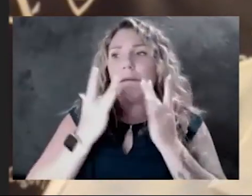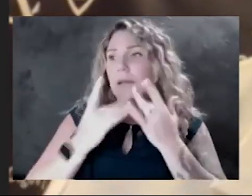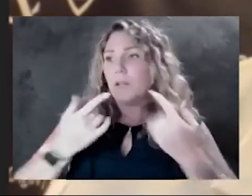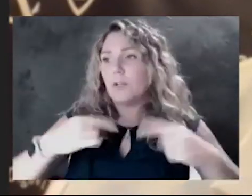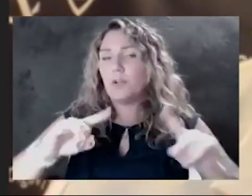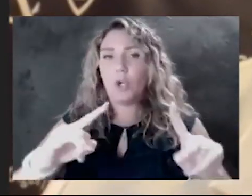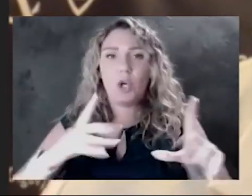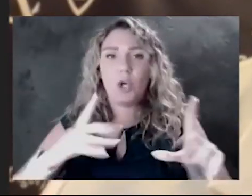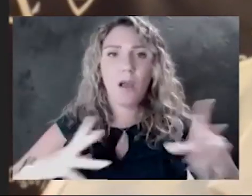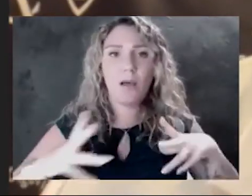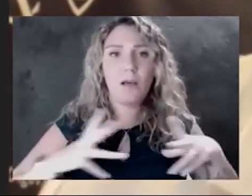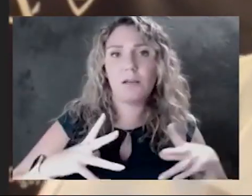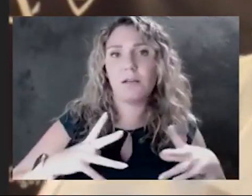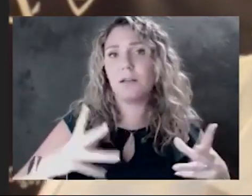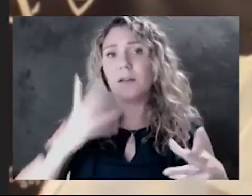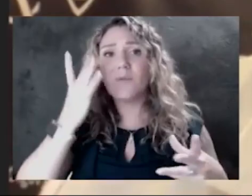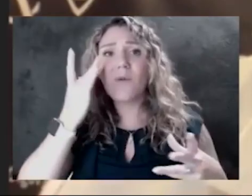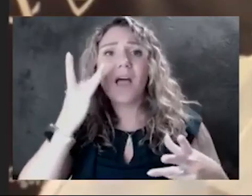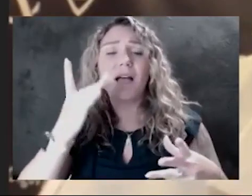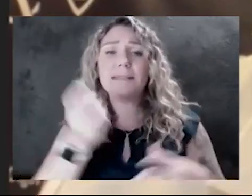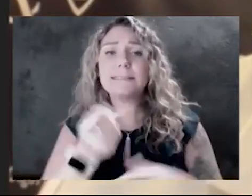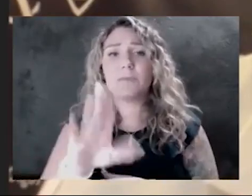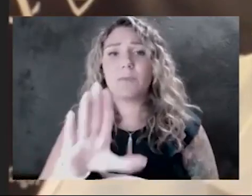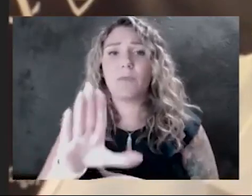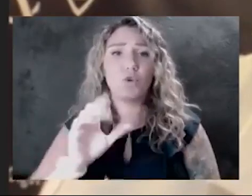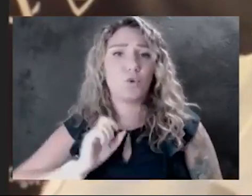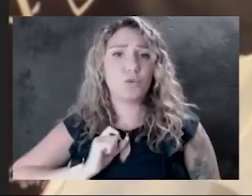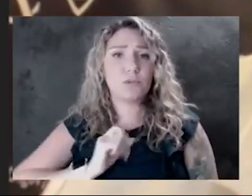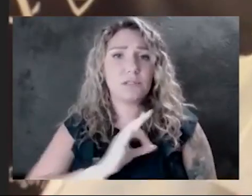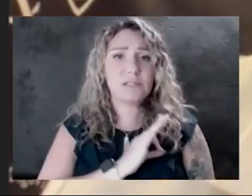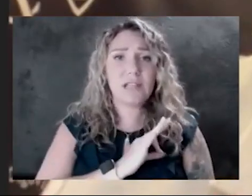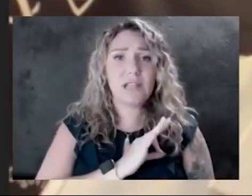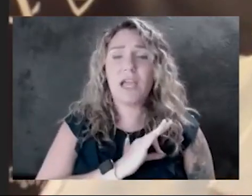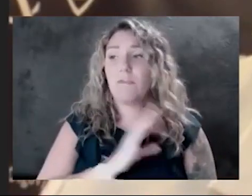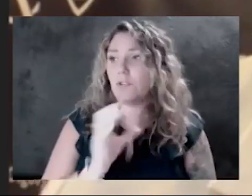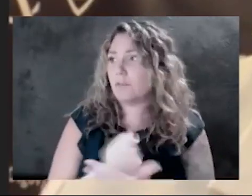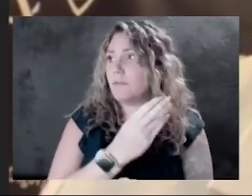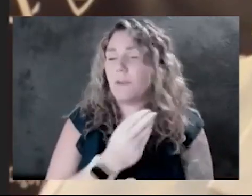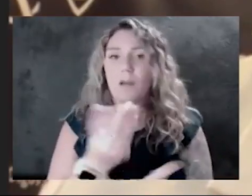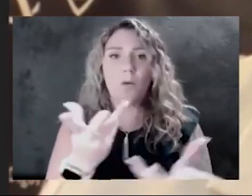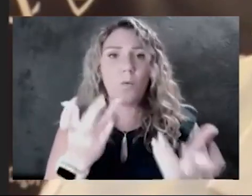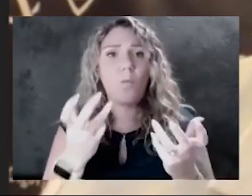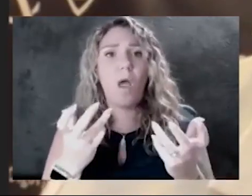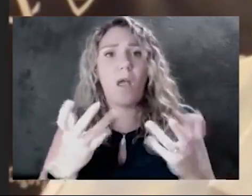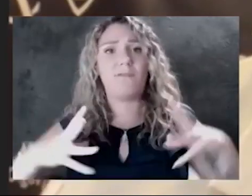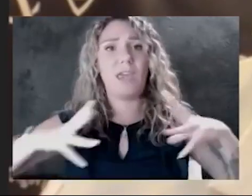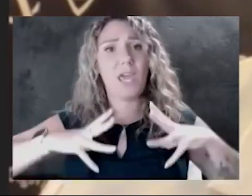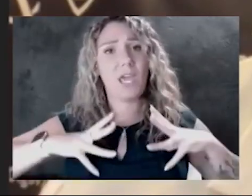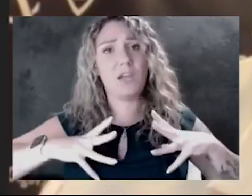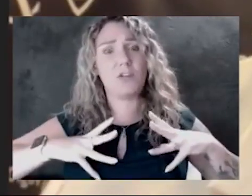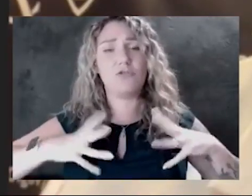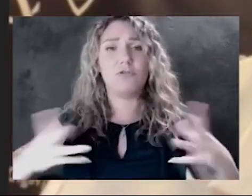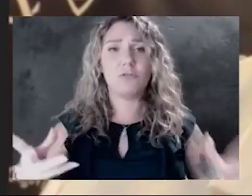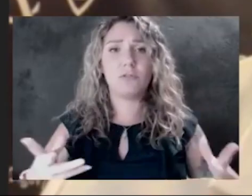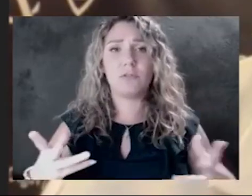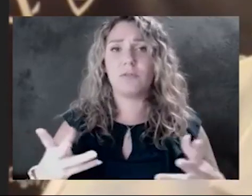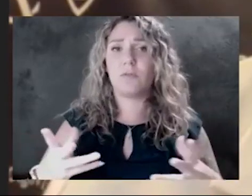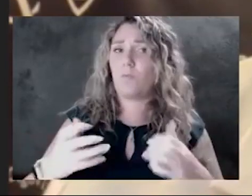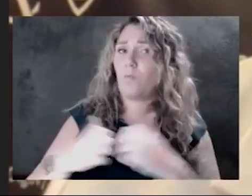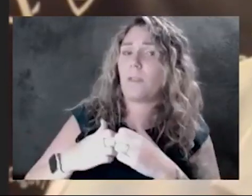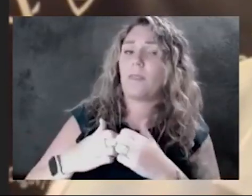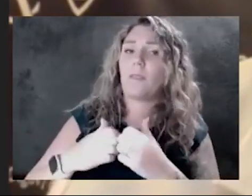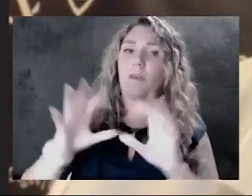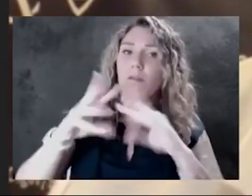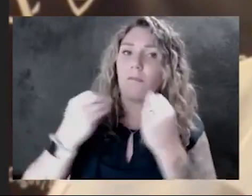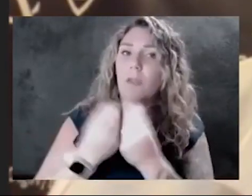because some of their staff obviously deserve and want to take vacation time and be with family. So it's